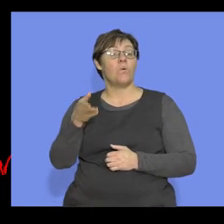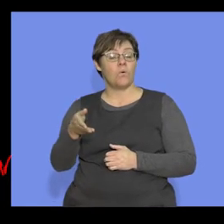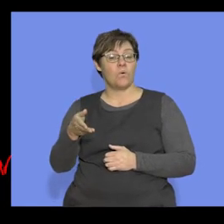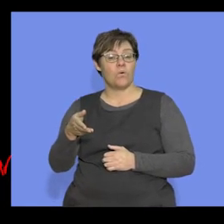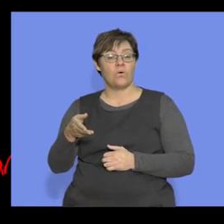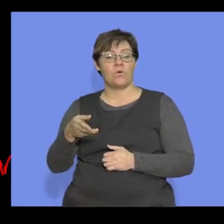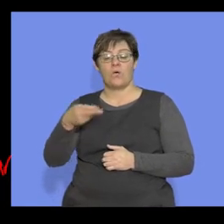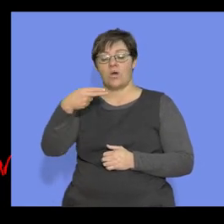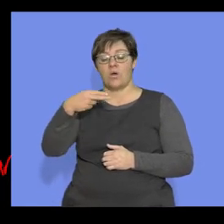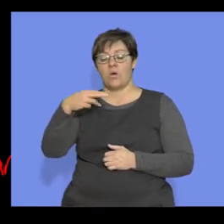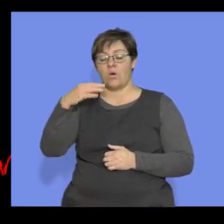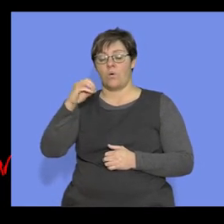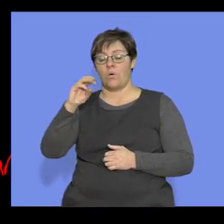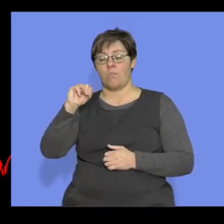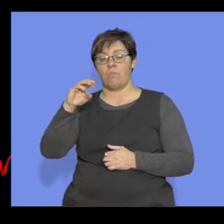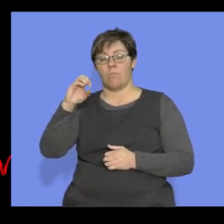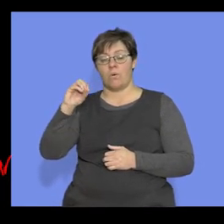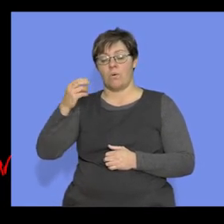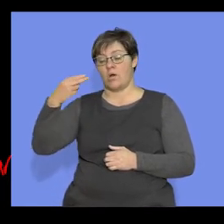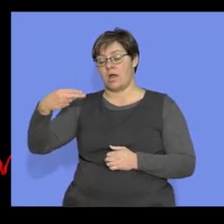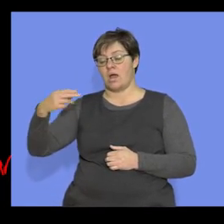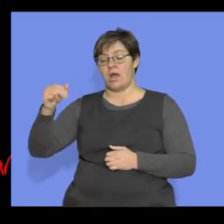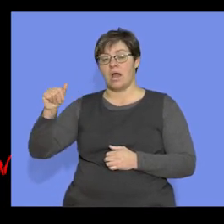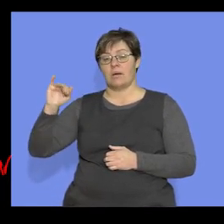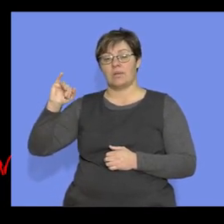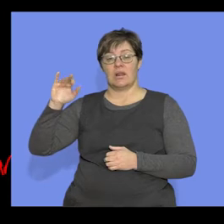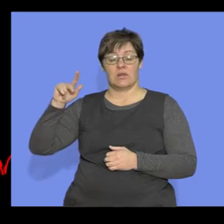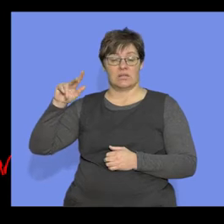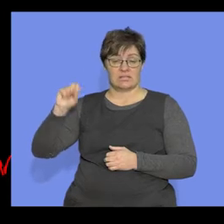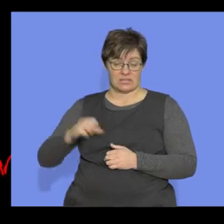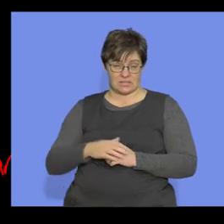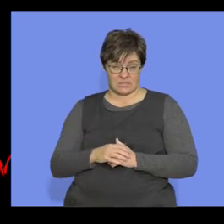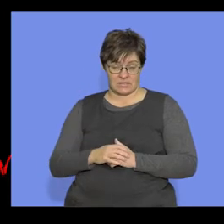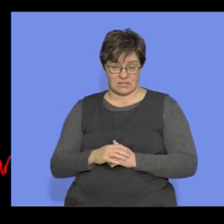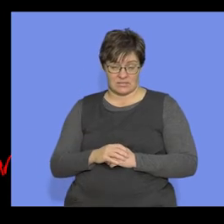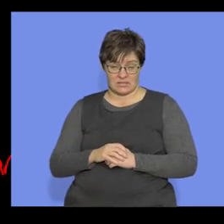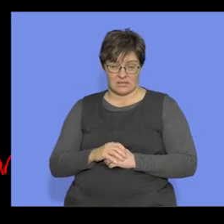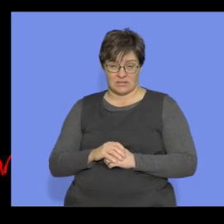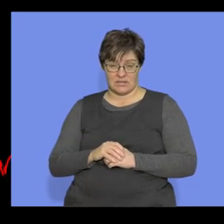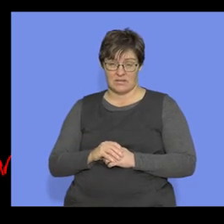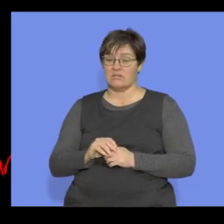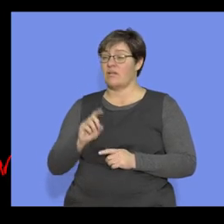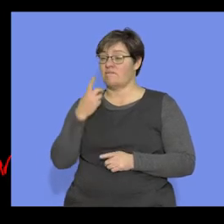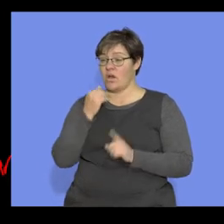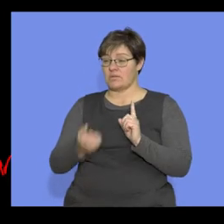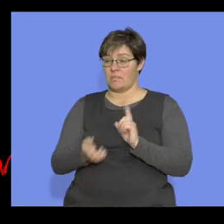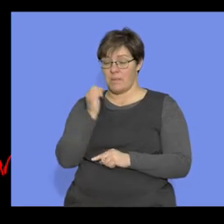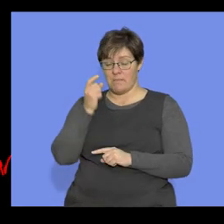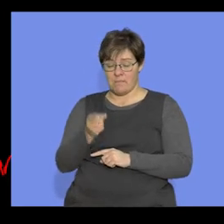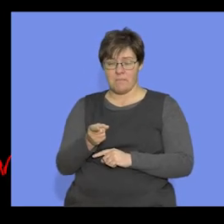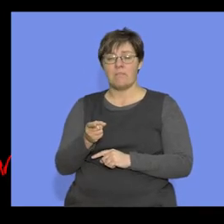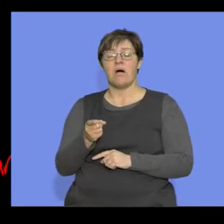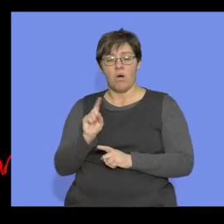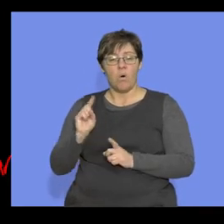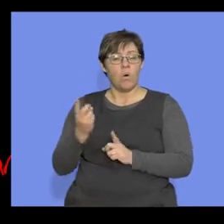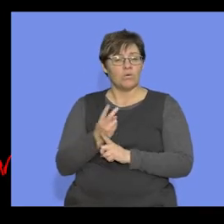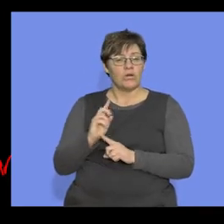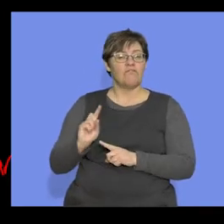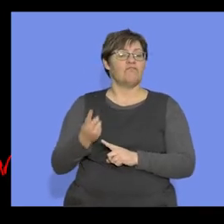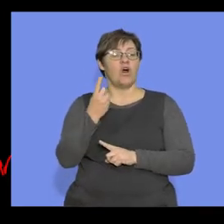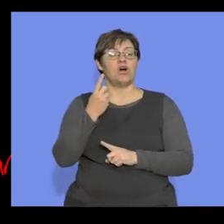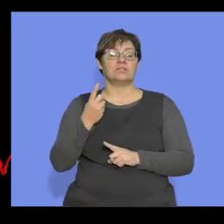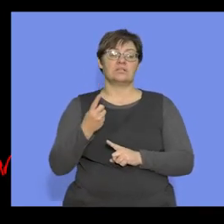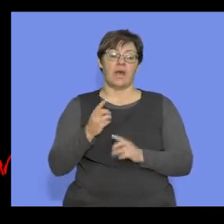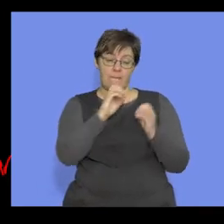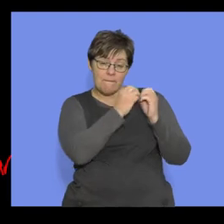are Homo habilis, because this guy, all right, was one of the first found, and he was also the